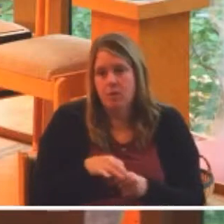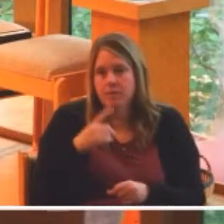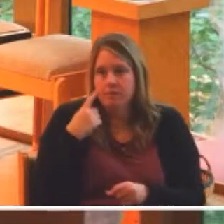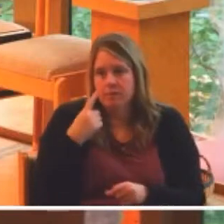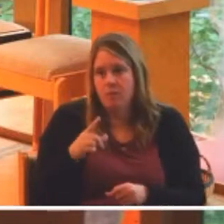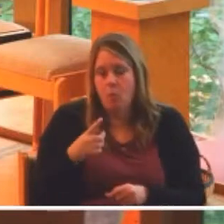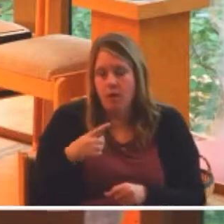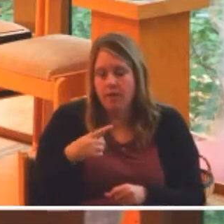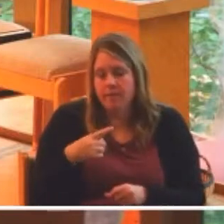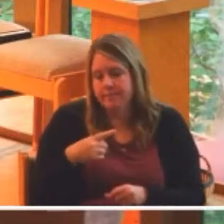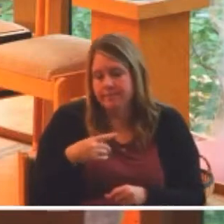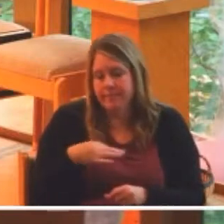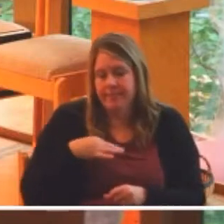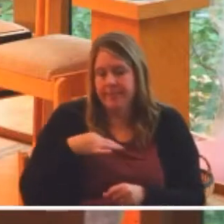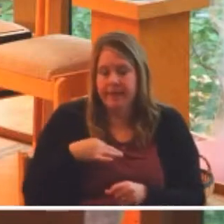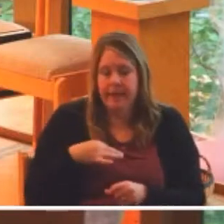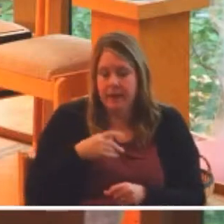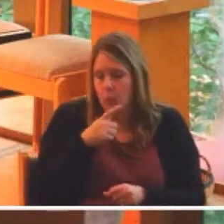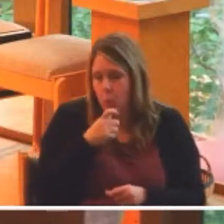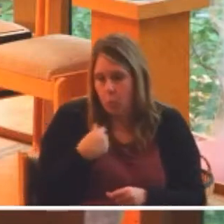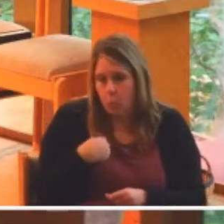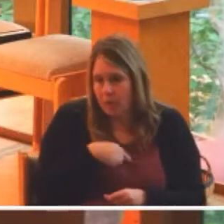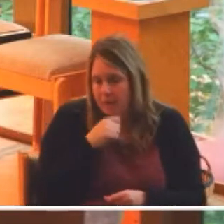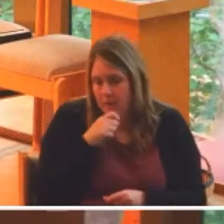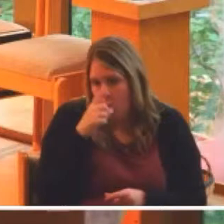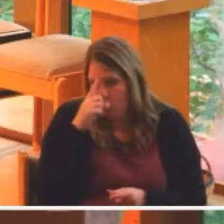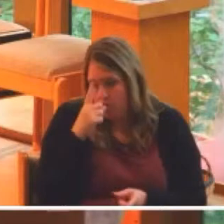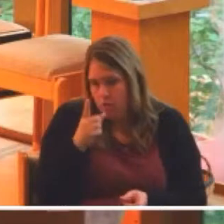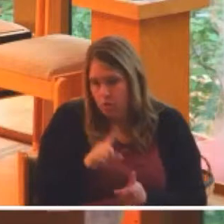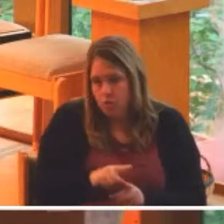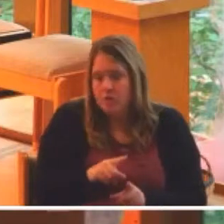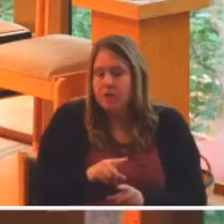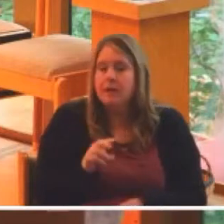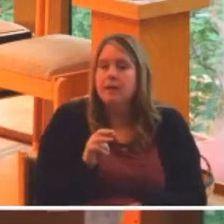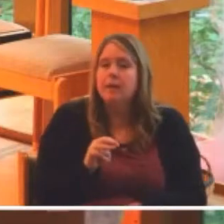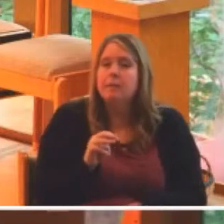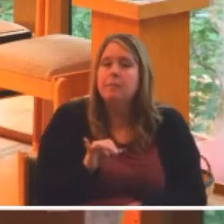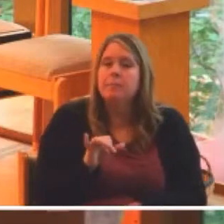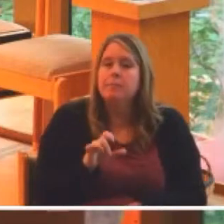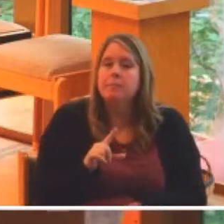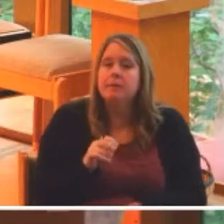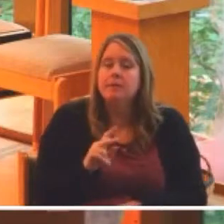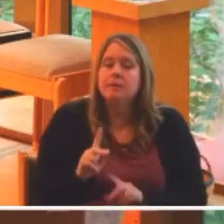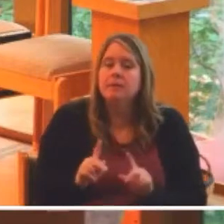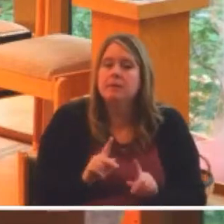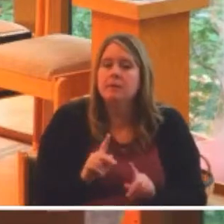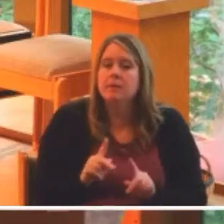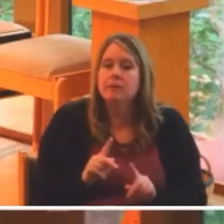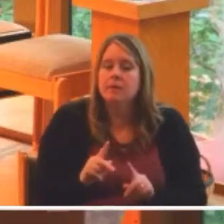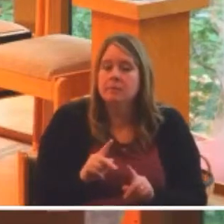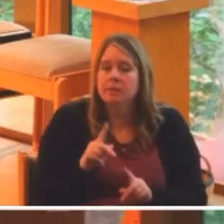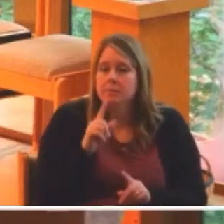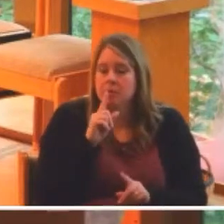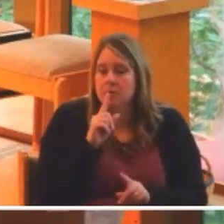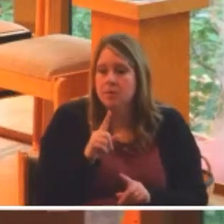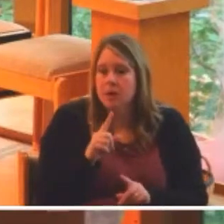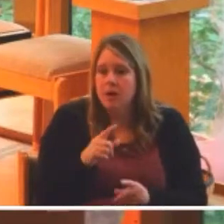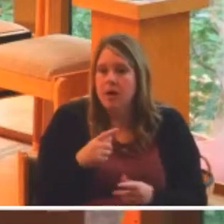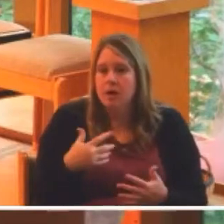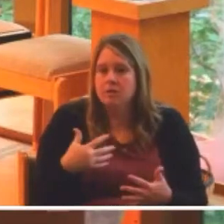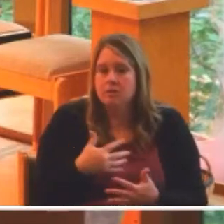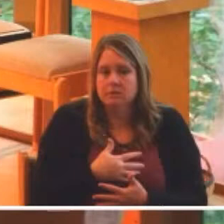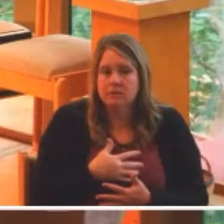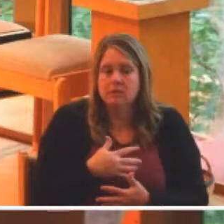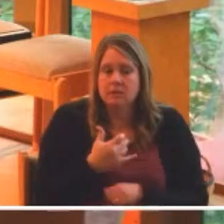with. Millions of people willing to take everything this country has been and might become to tear it apart because their